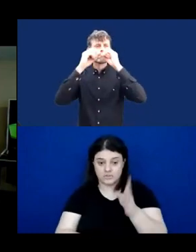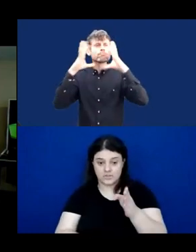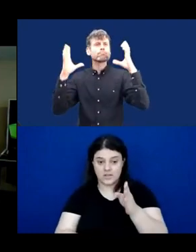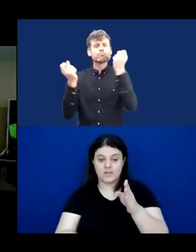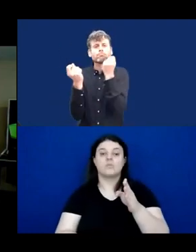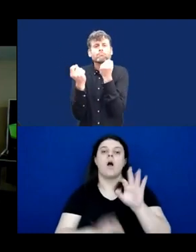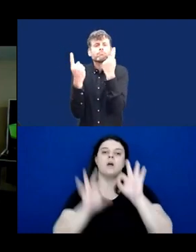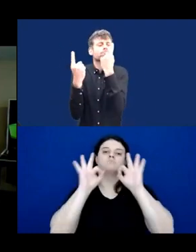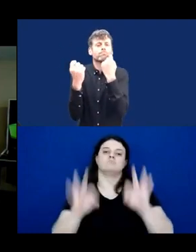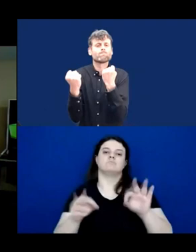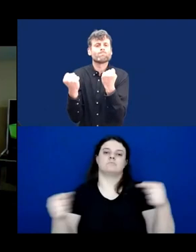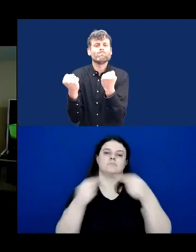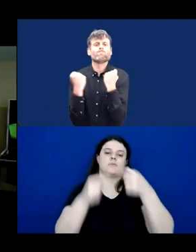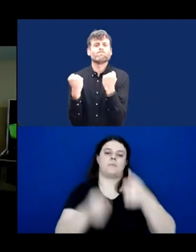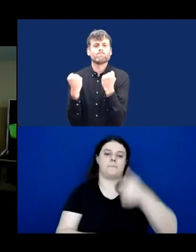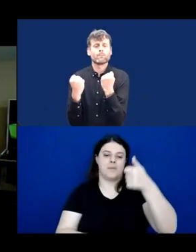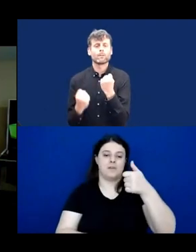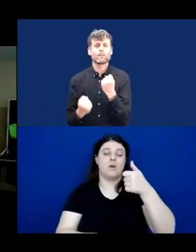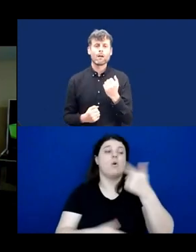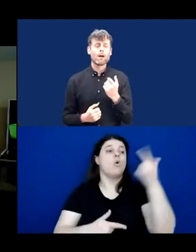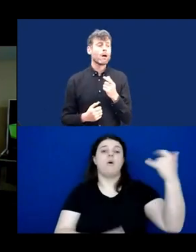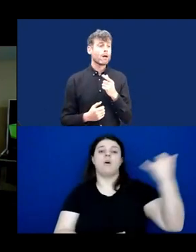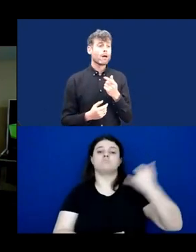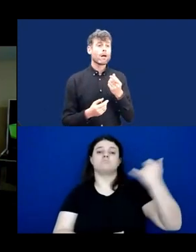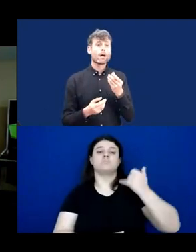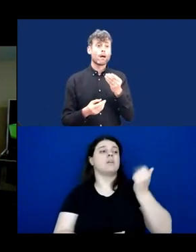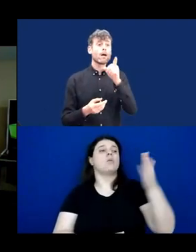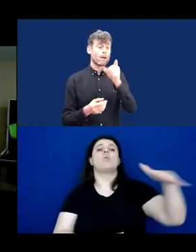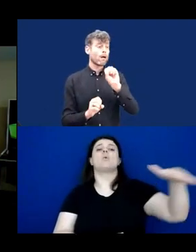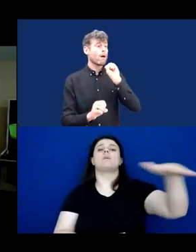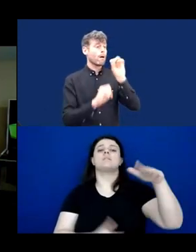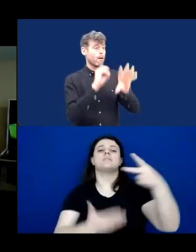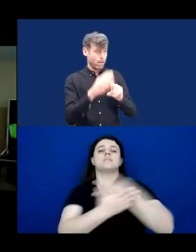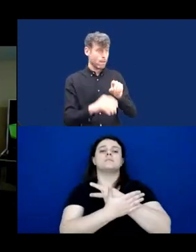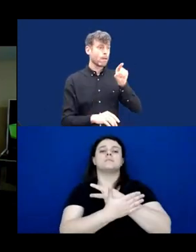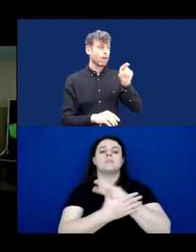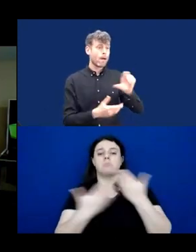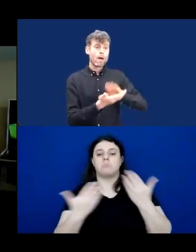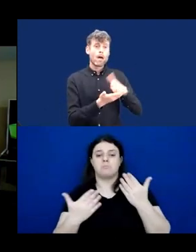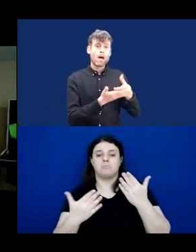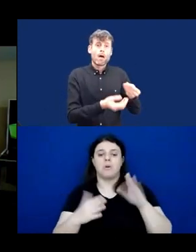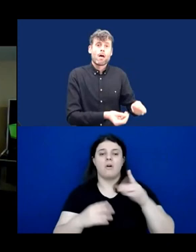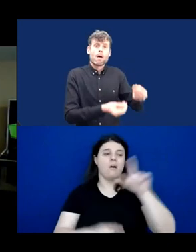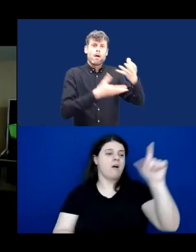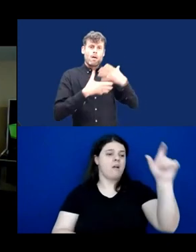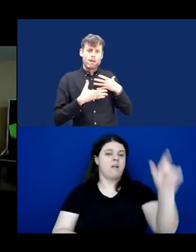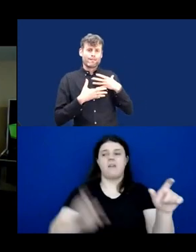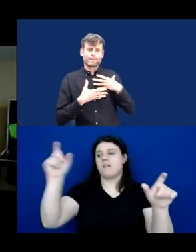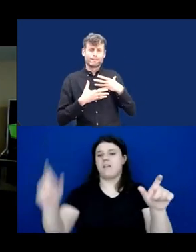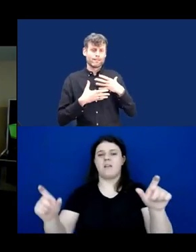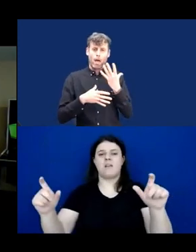than when people are telling us what's happening over there or between person A and person B who we aren't in touch with. Now virtually,